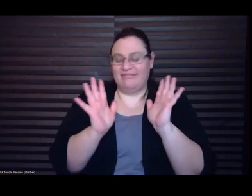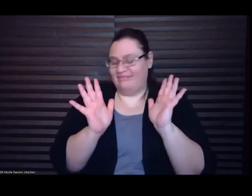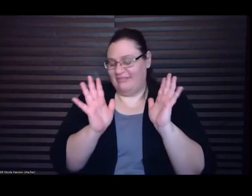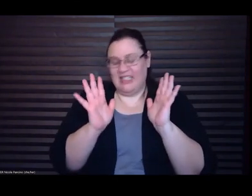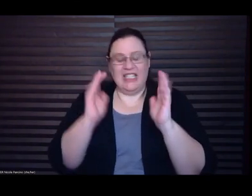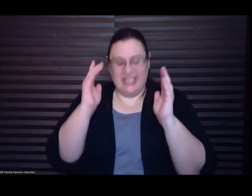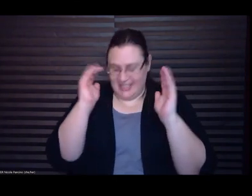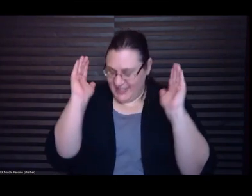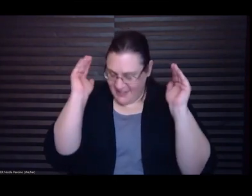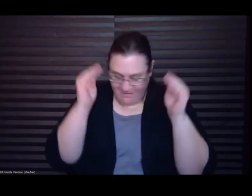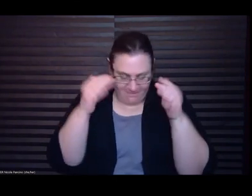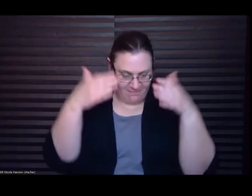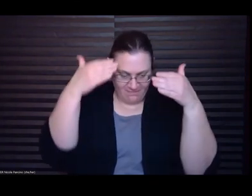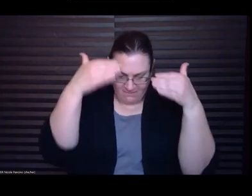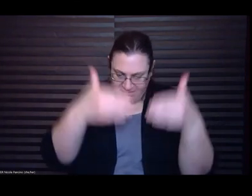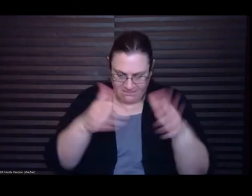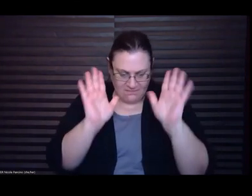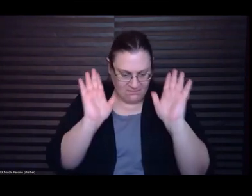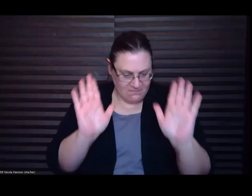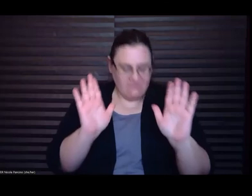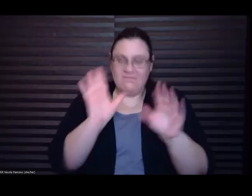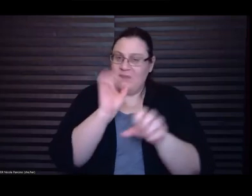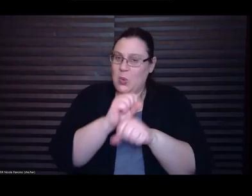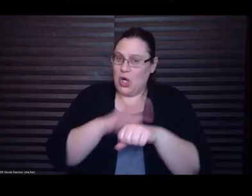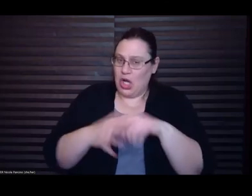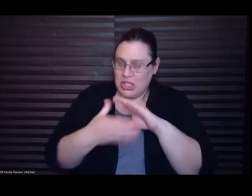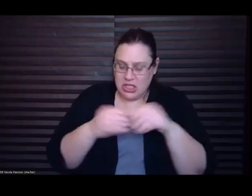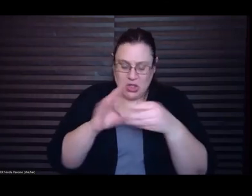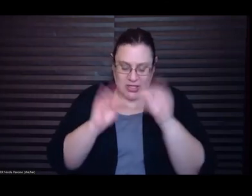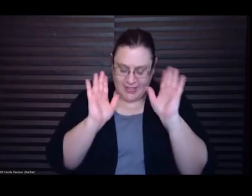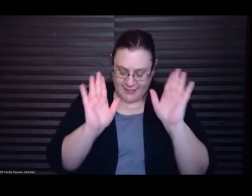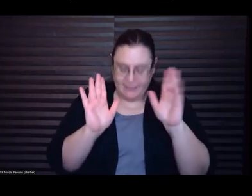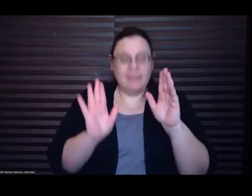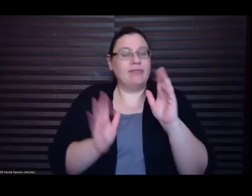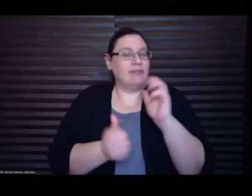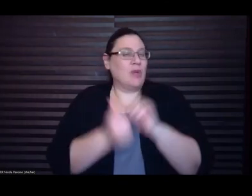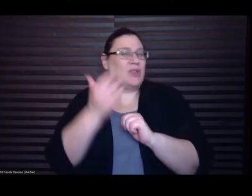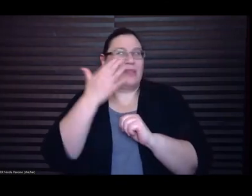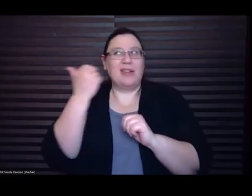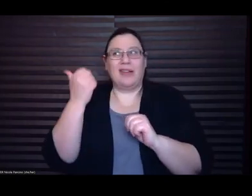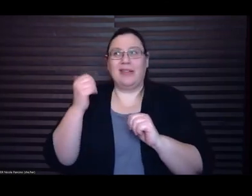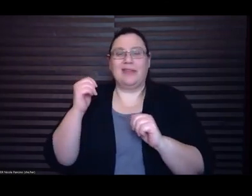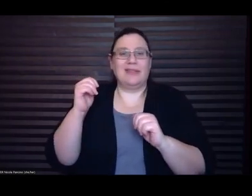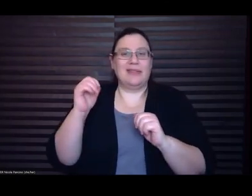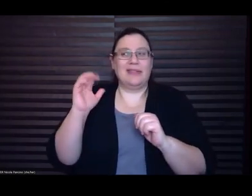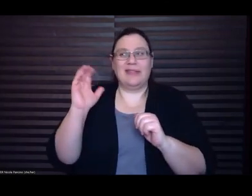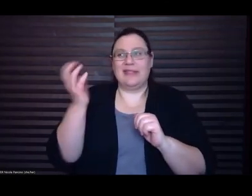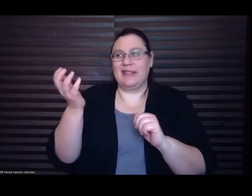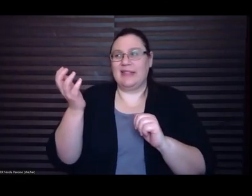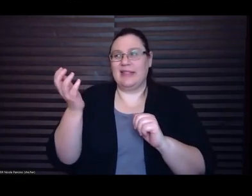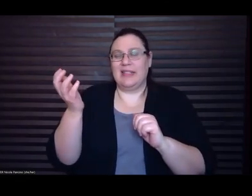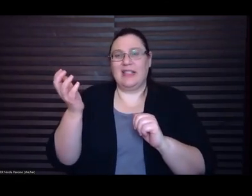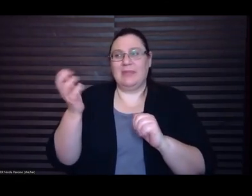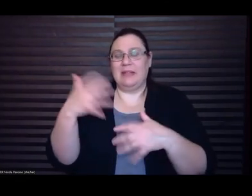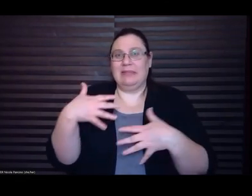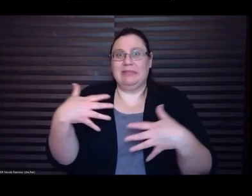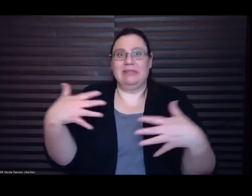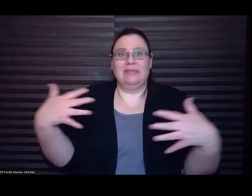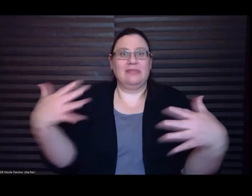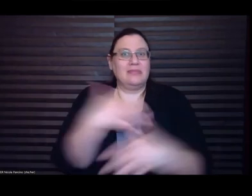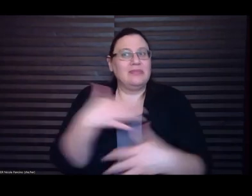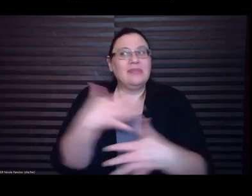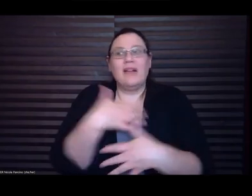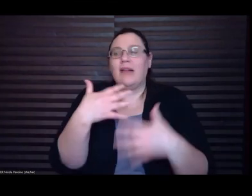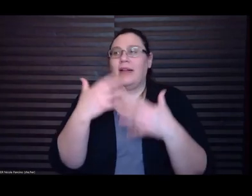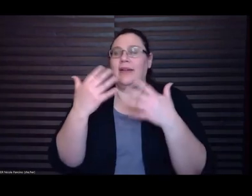mostly because it just seemed like such a terrifying and foreign world and I didn't